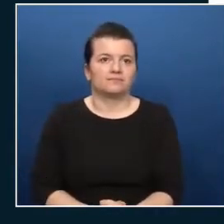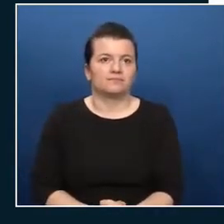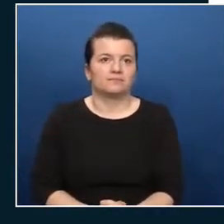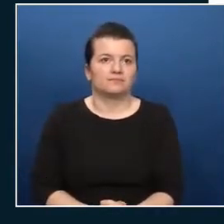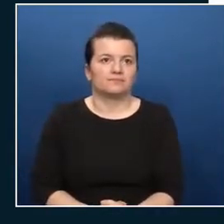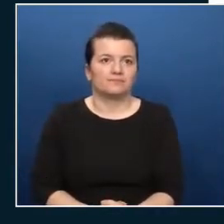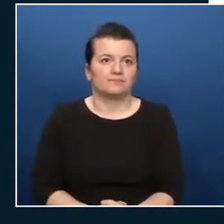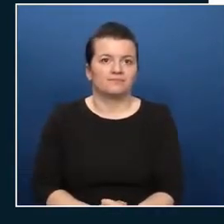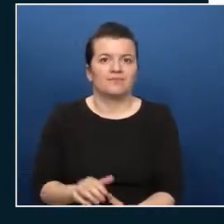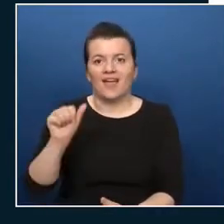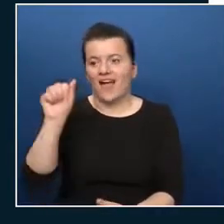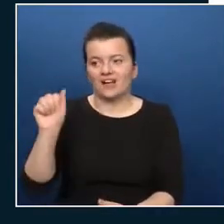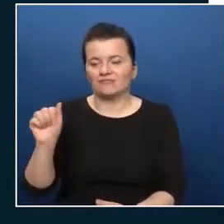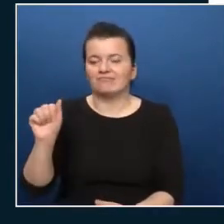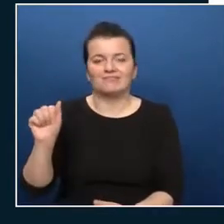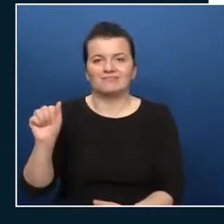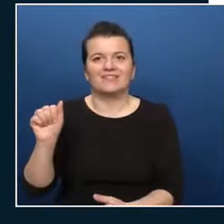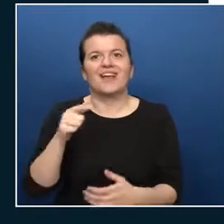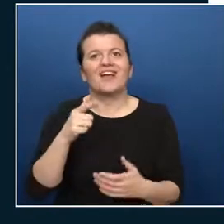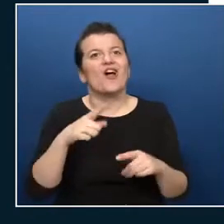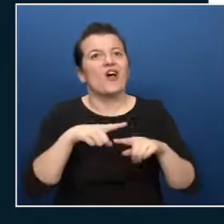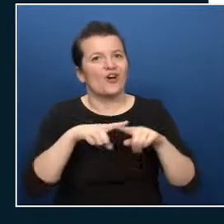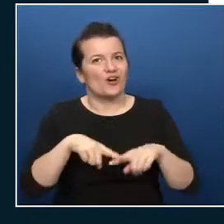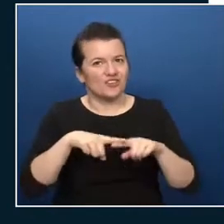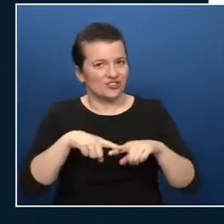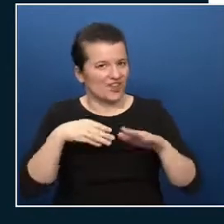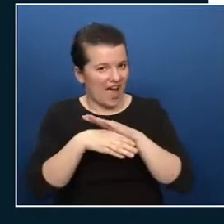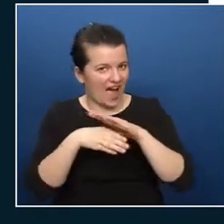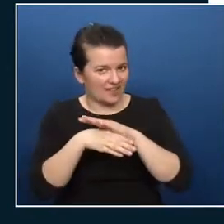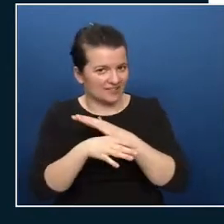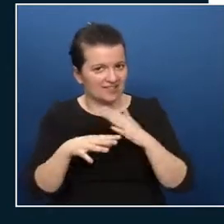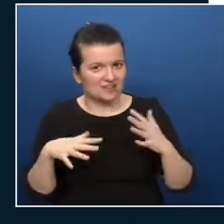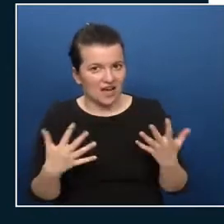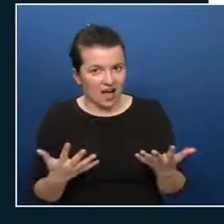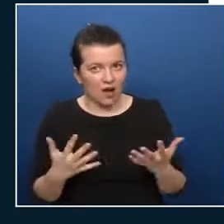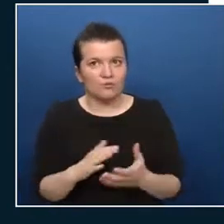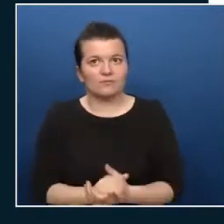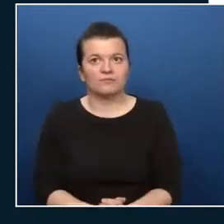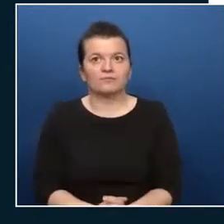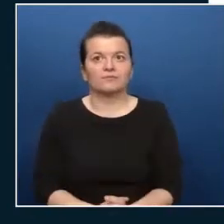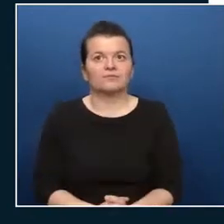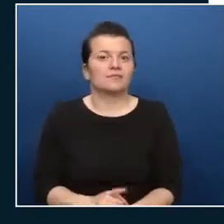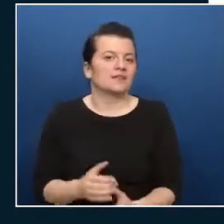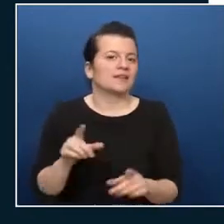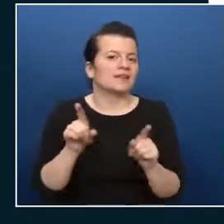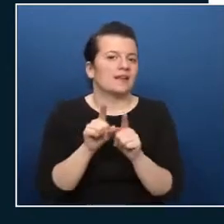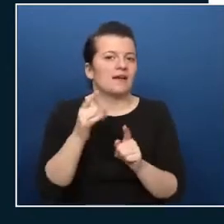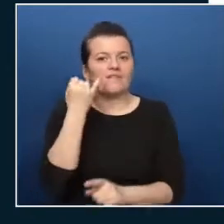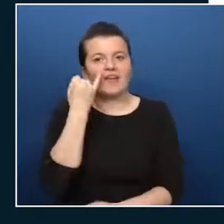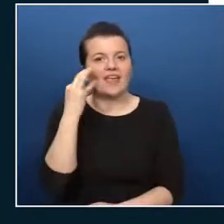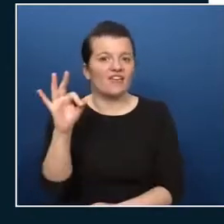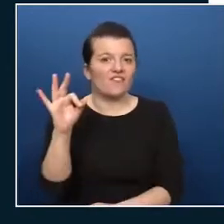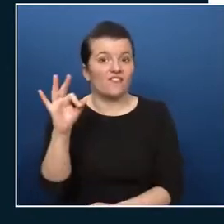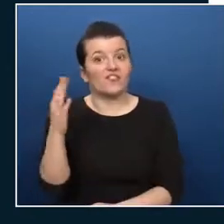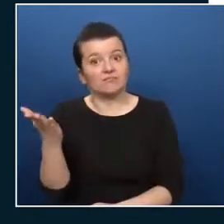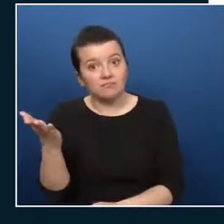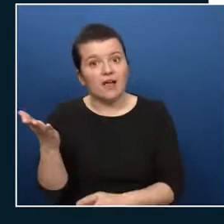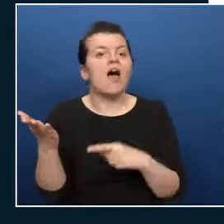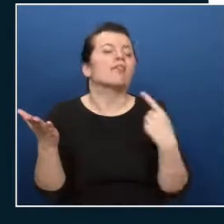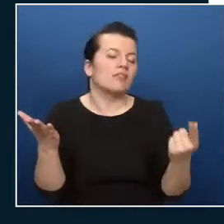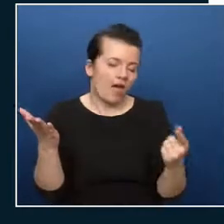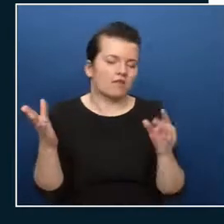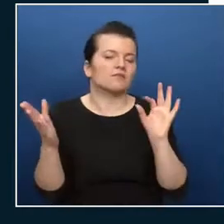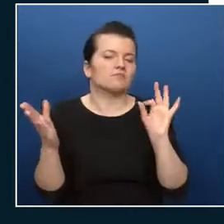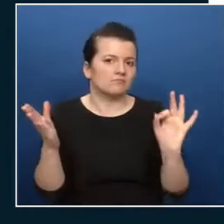conditional access policies use if then like statements like in programming if this then that to keep your organization